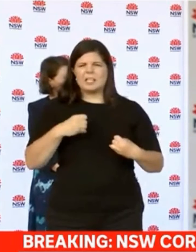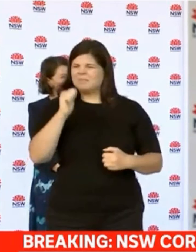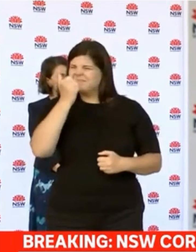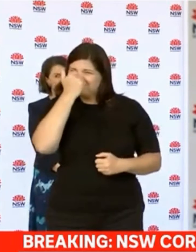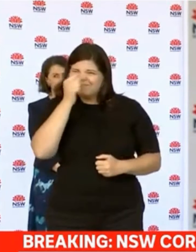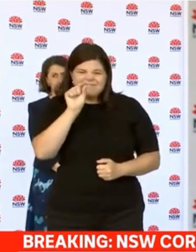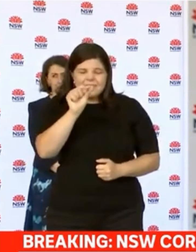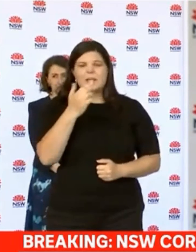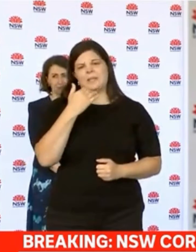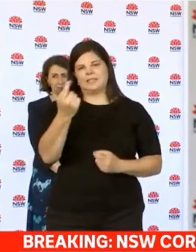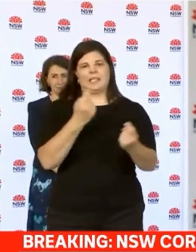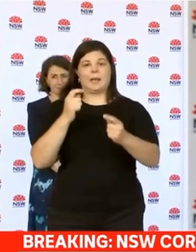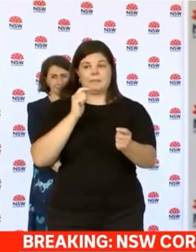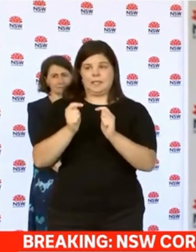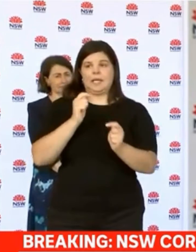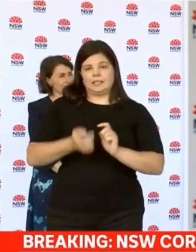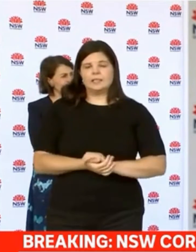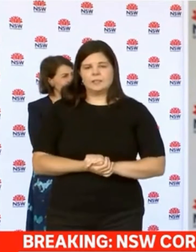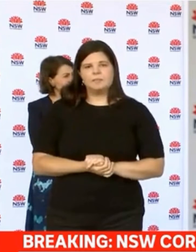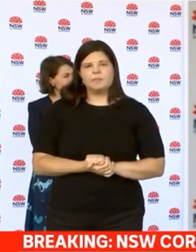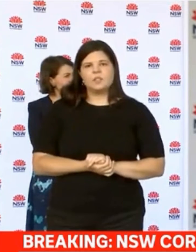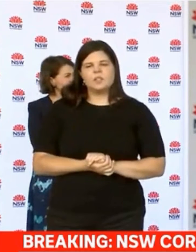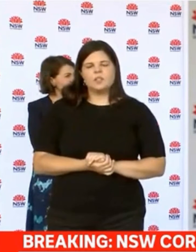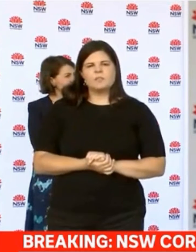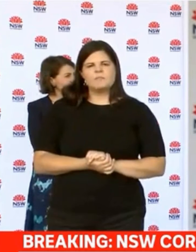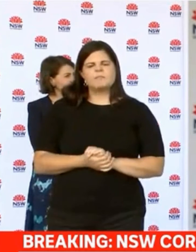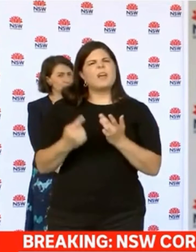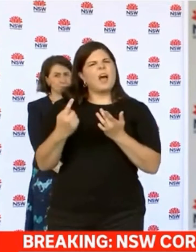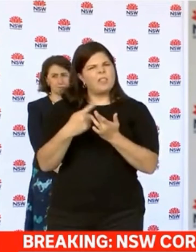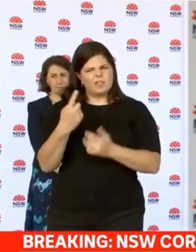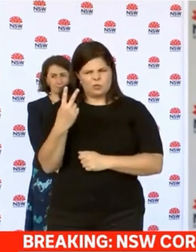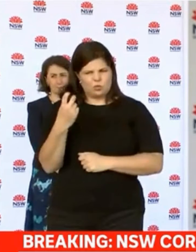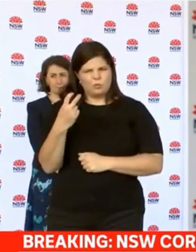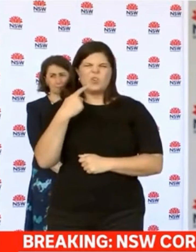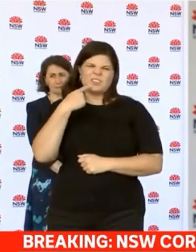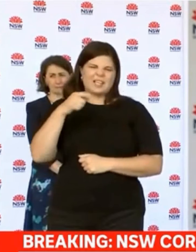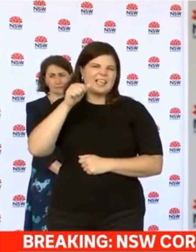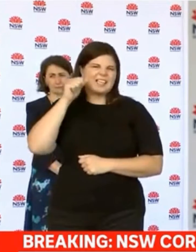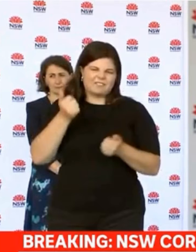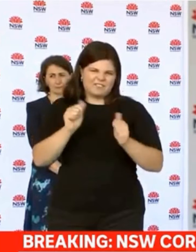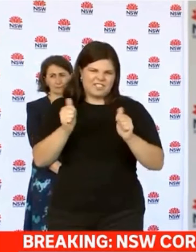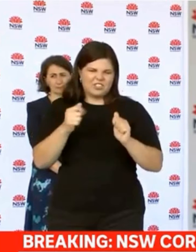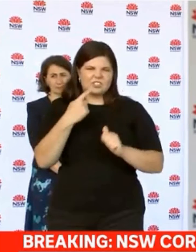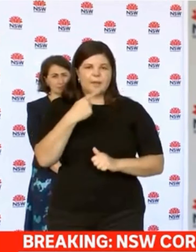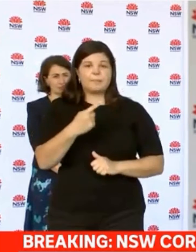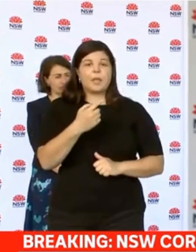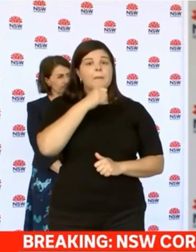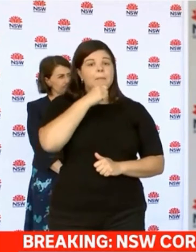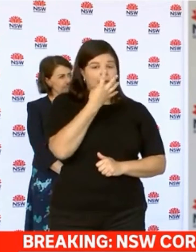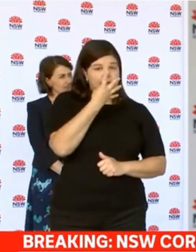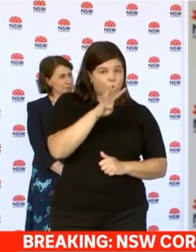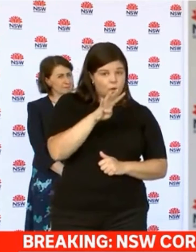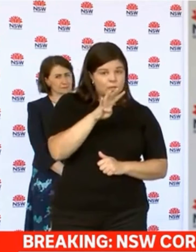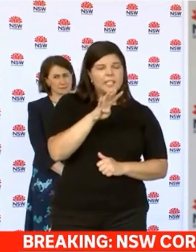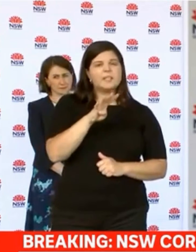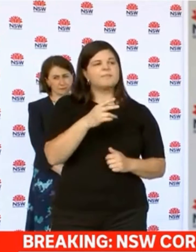even the mildest of symptoms. The two other cases reported were mentioned yesterday, a man in his 40s